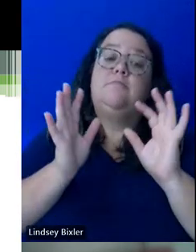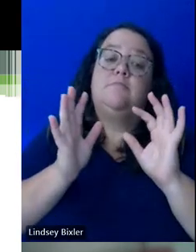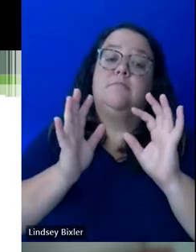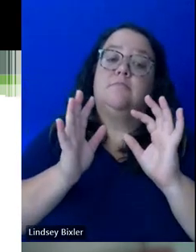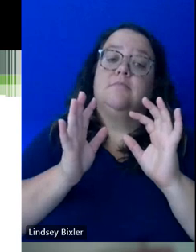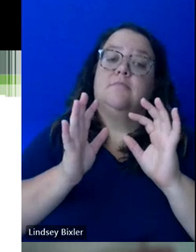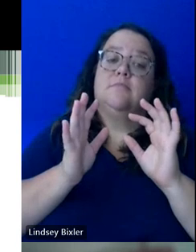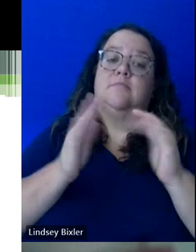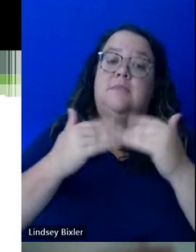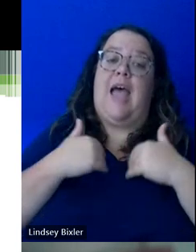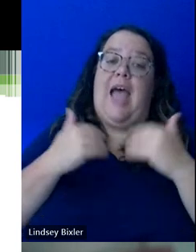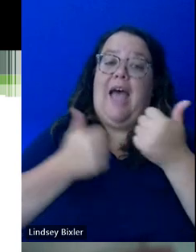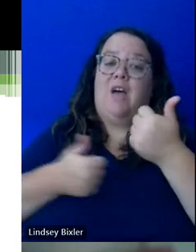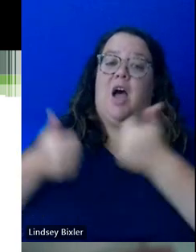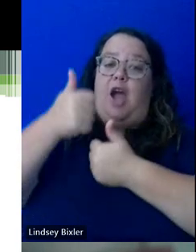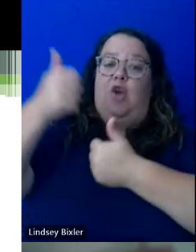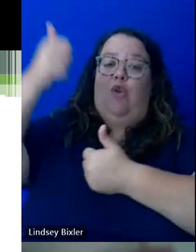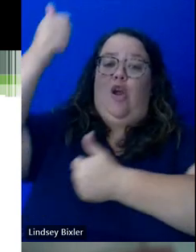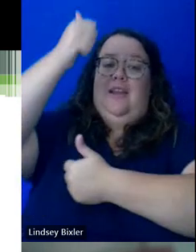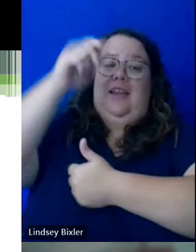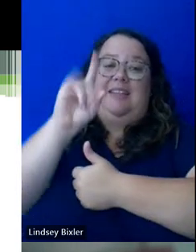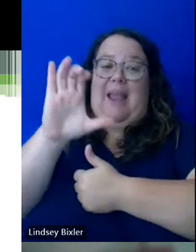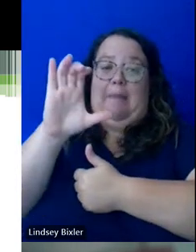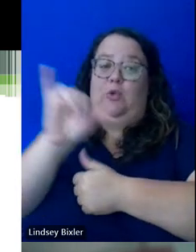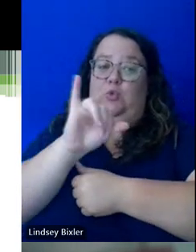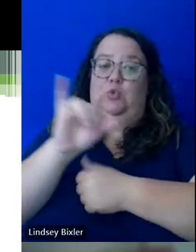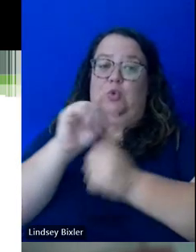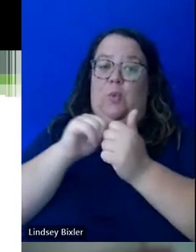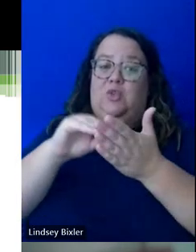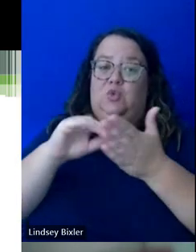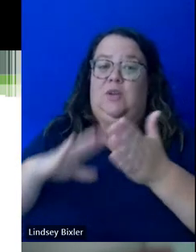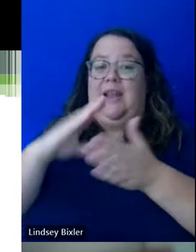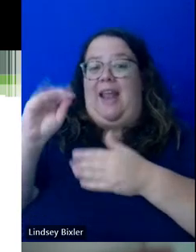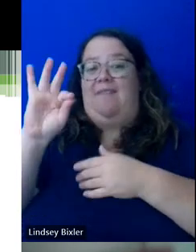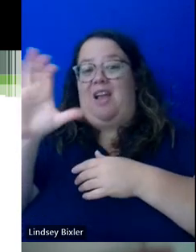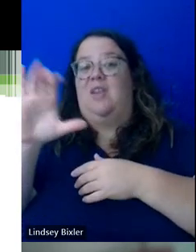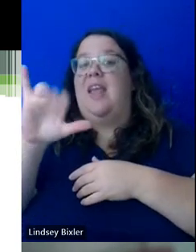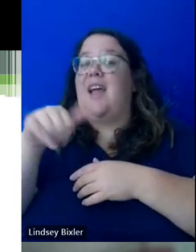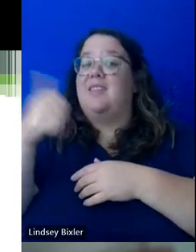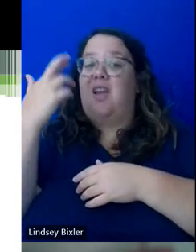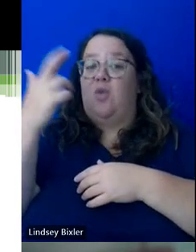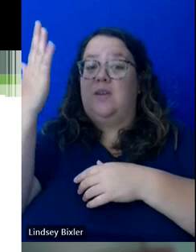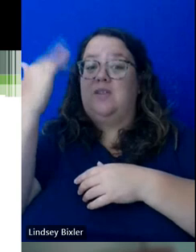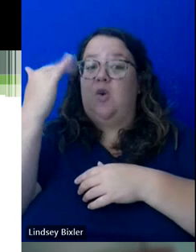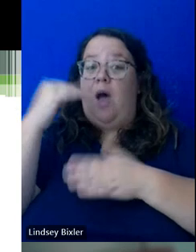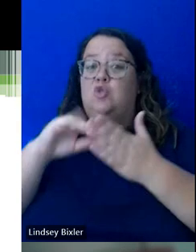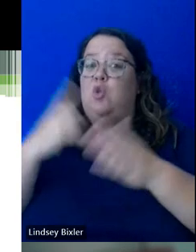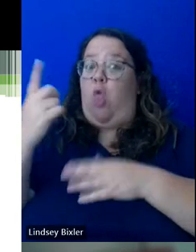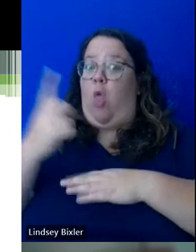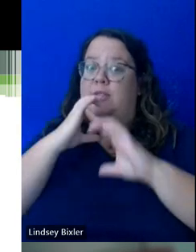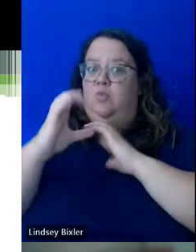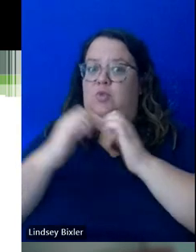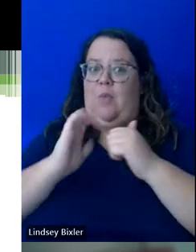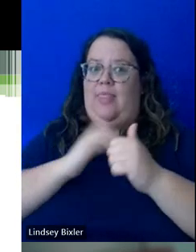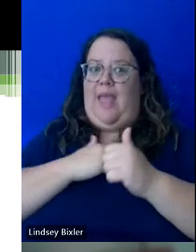hierarchical dynamic there with students and faculty. And so that's another reason why students should always communicate with our office